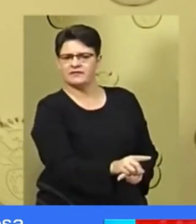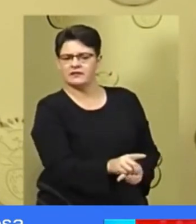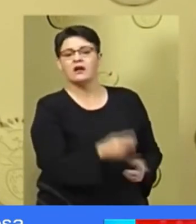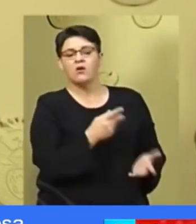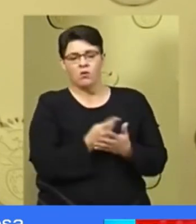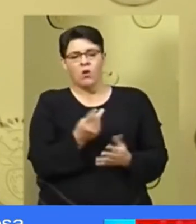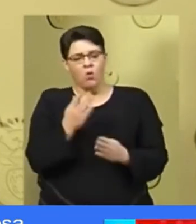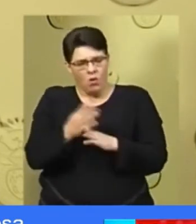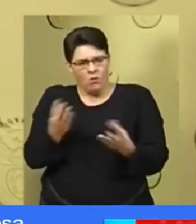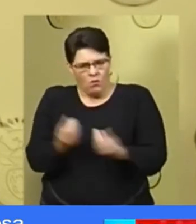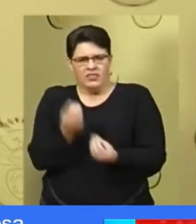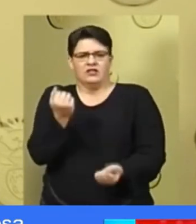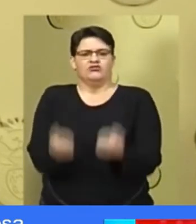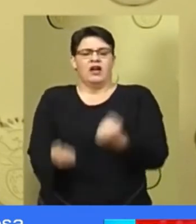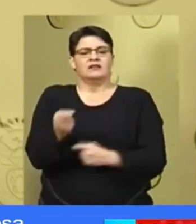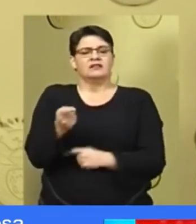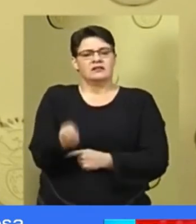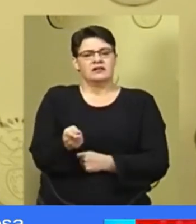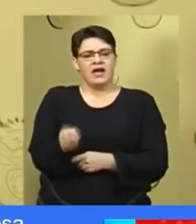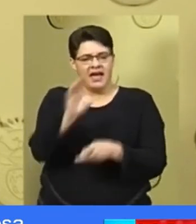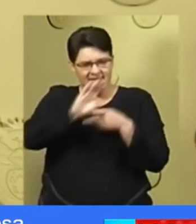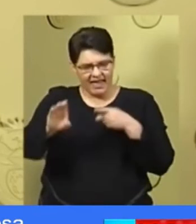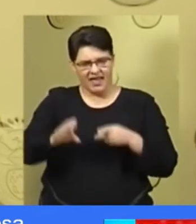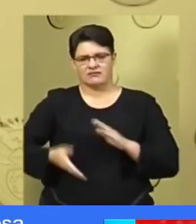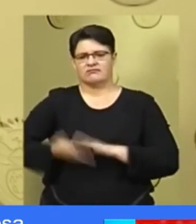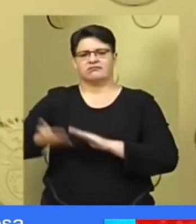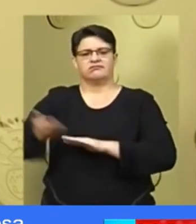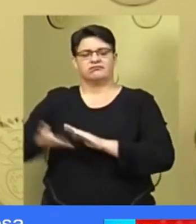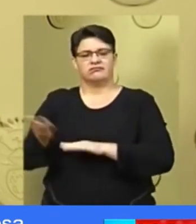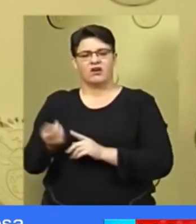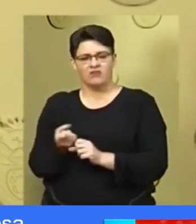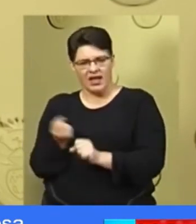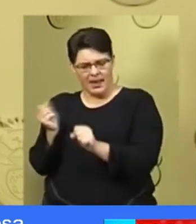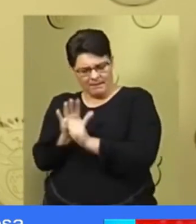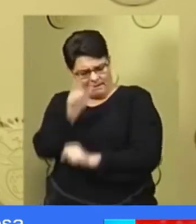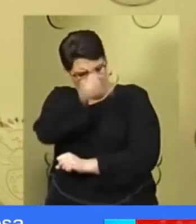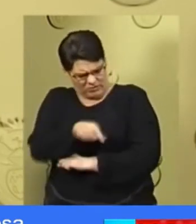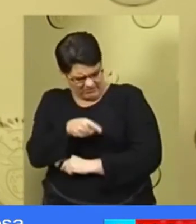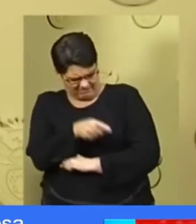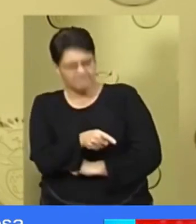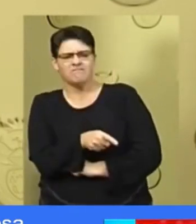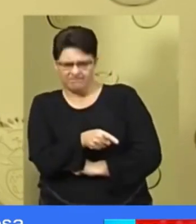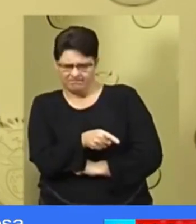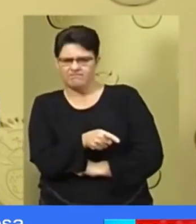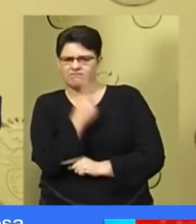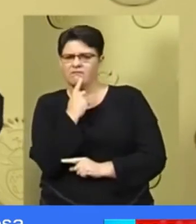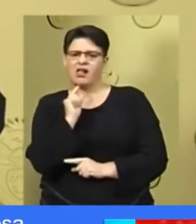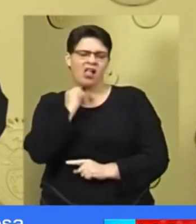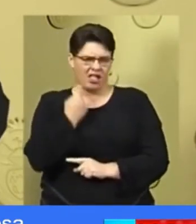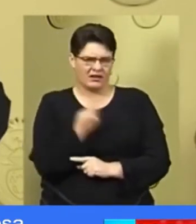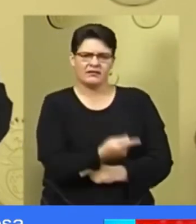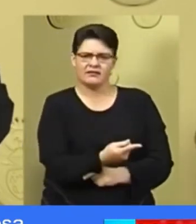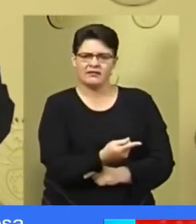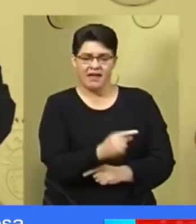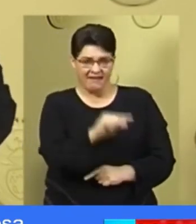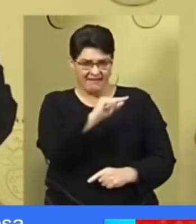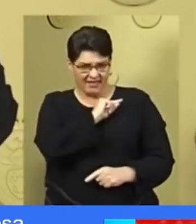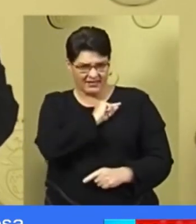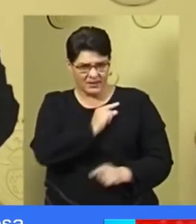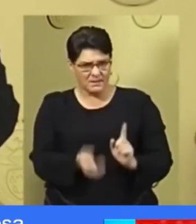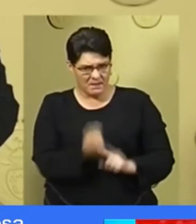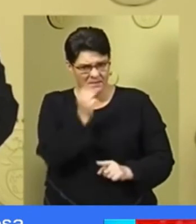work with the judiciary to expedite cases against implicated persons and make sure that the guilty